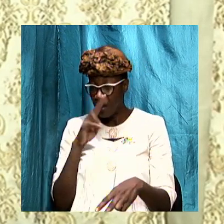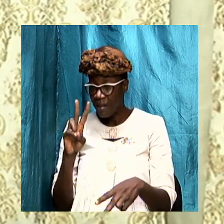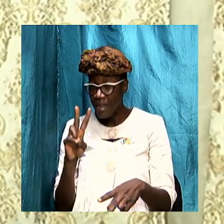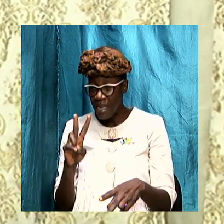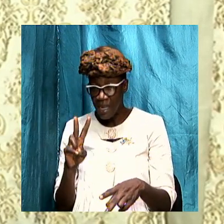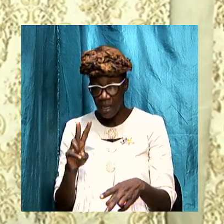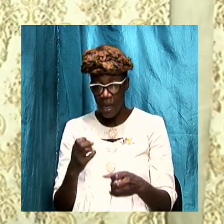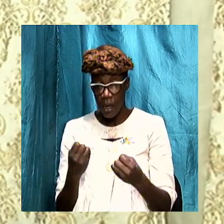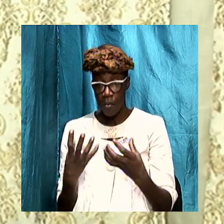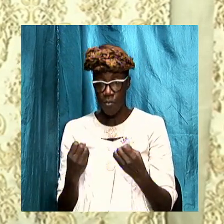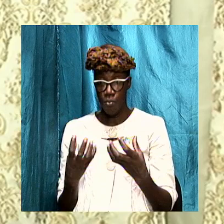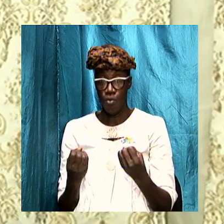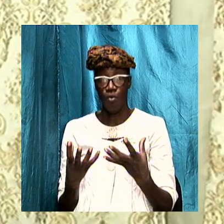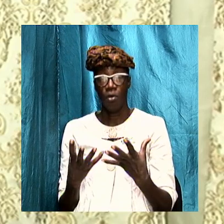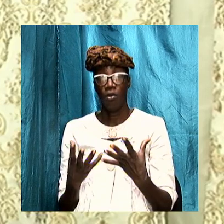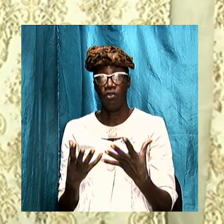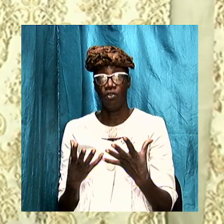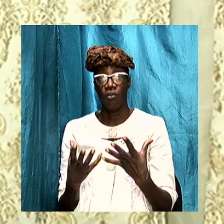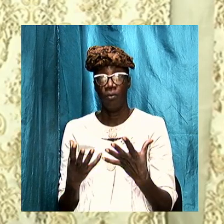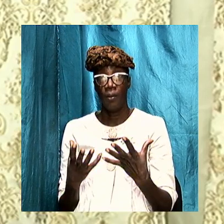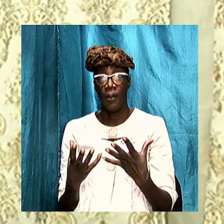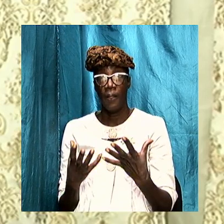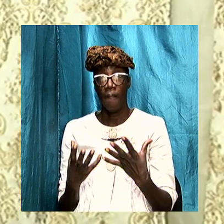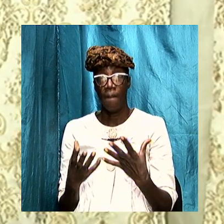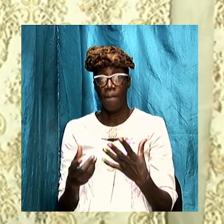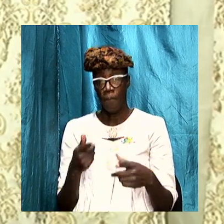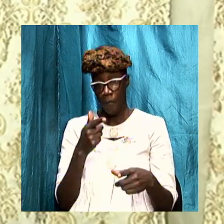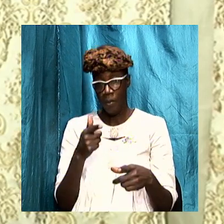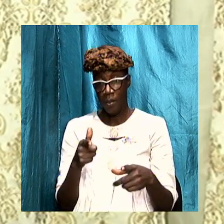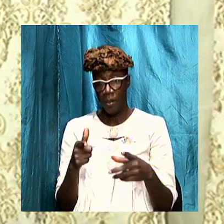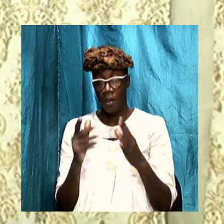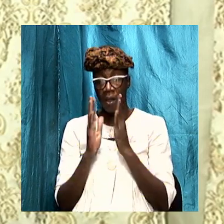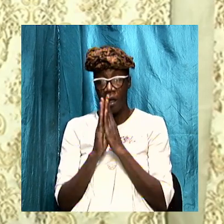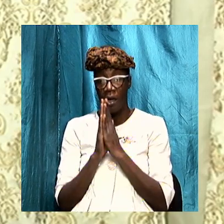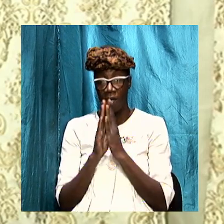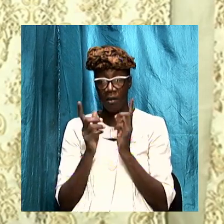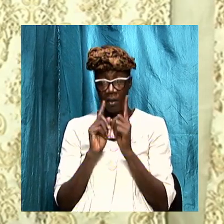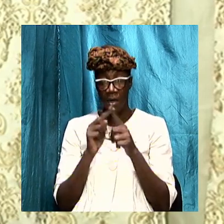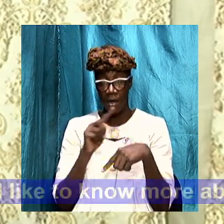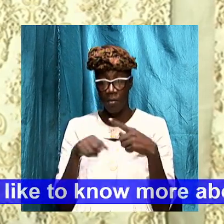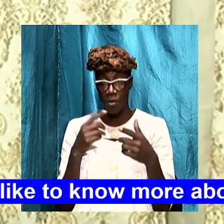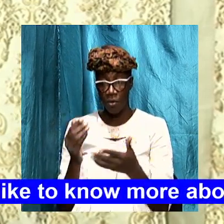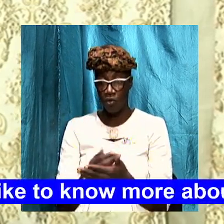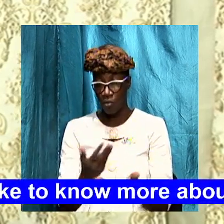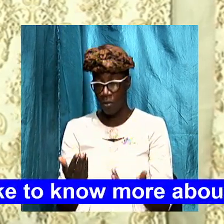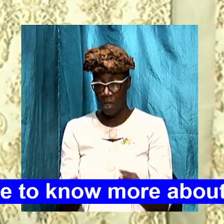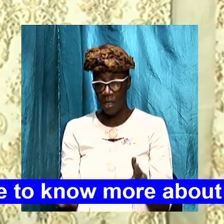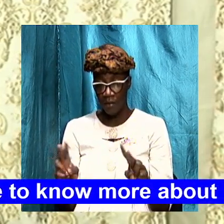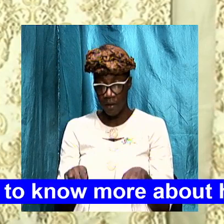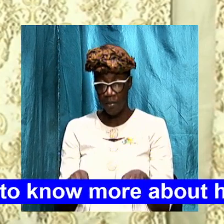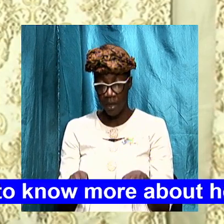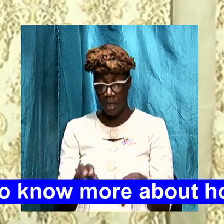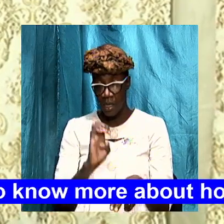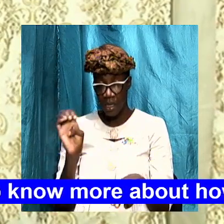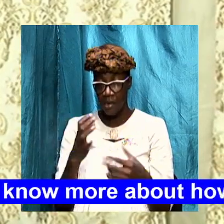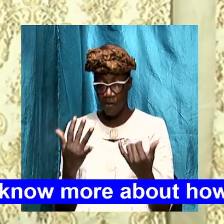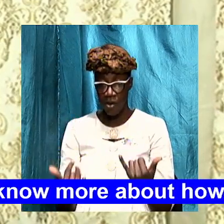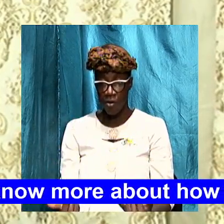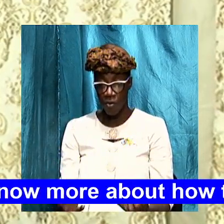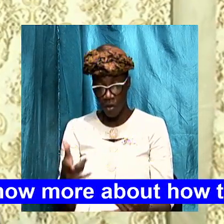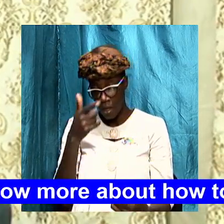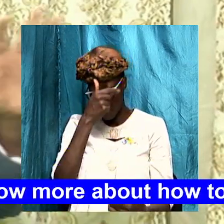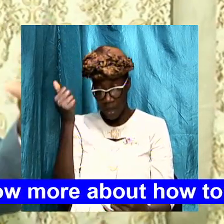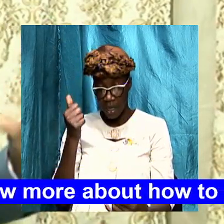much yes I was asked to talk a little bit about some of the things that are happening even now because